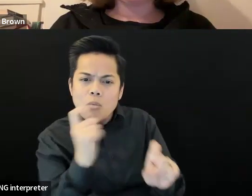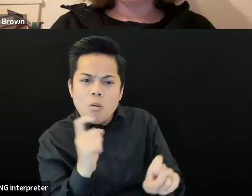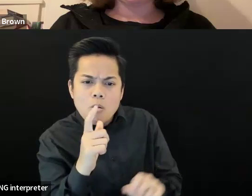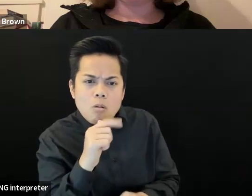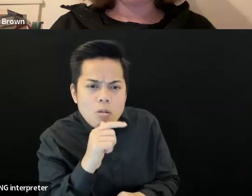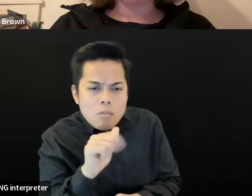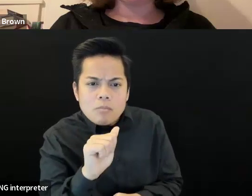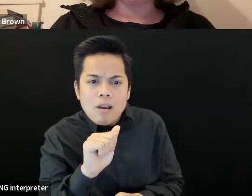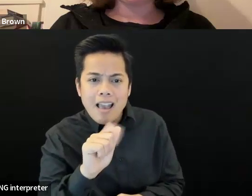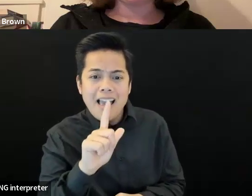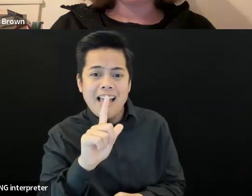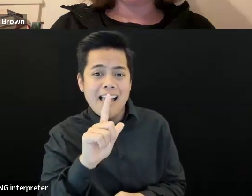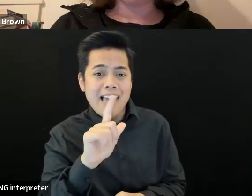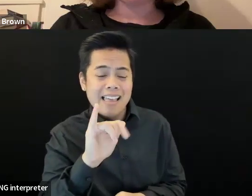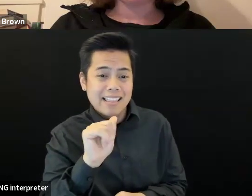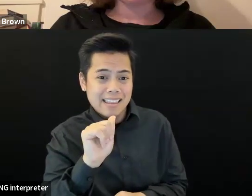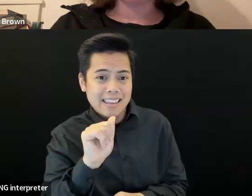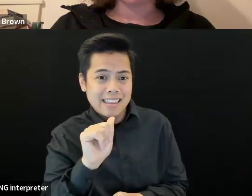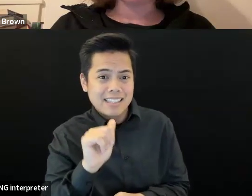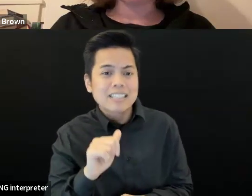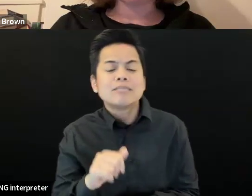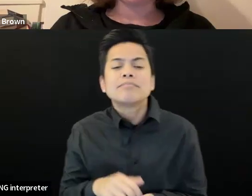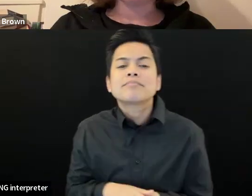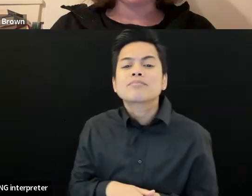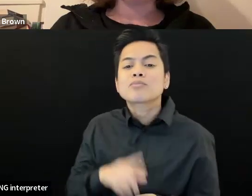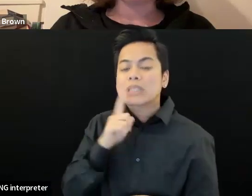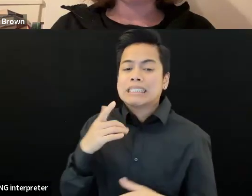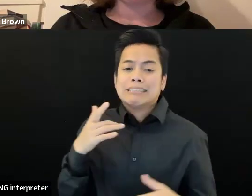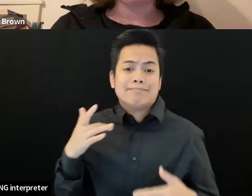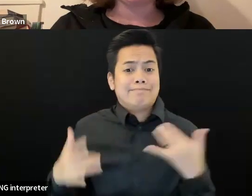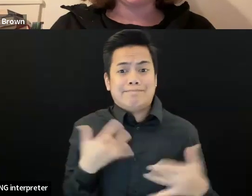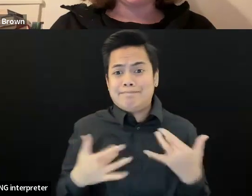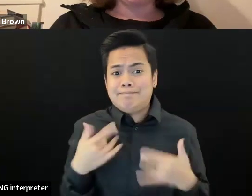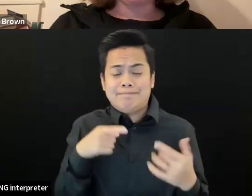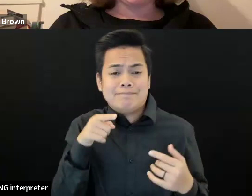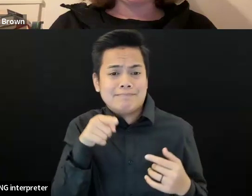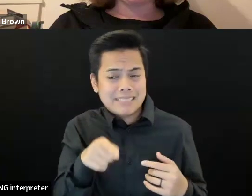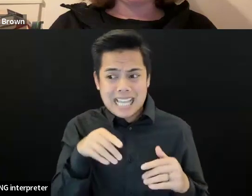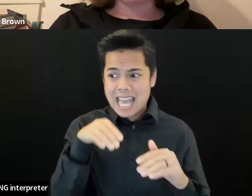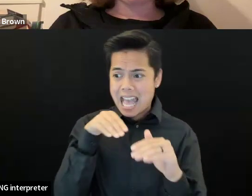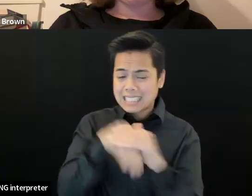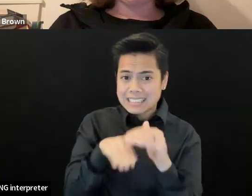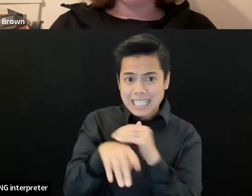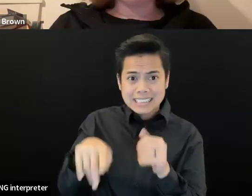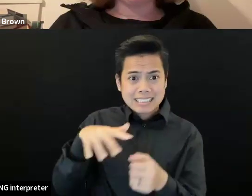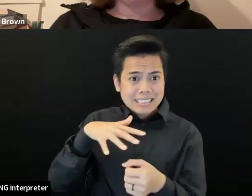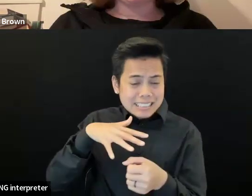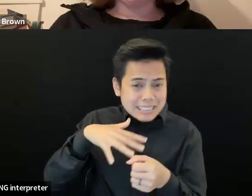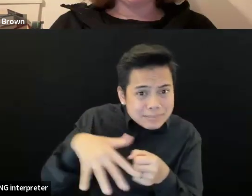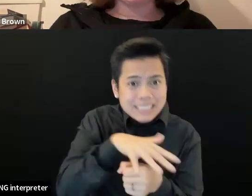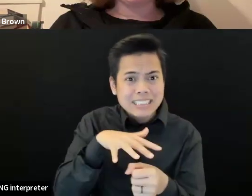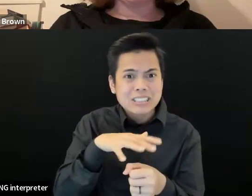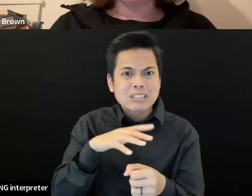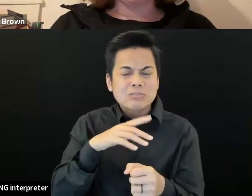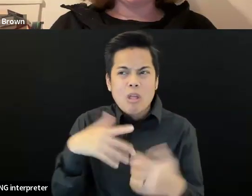refreshing to be in a space that's already thinking about the things I have to think about to access a space. Yes, that's our goal and please